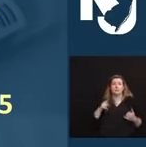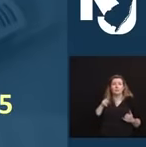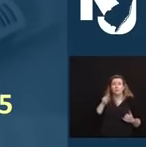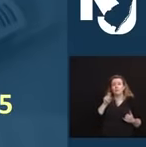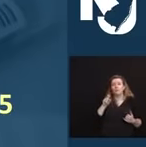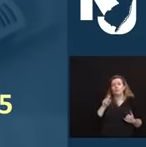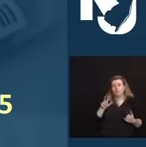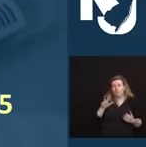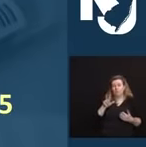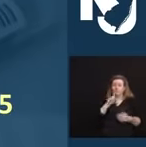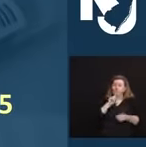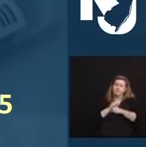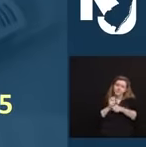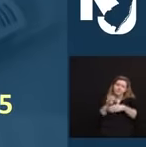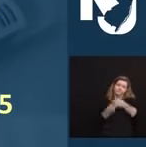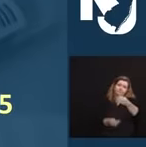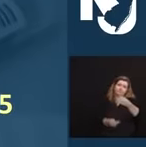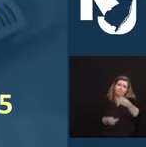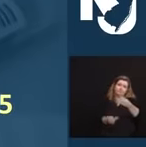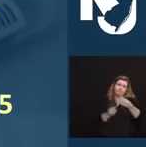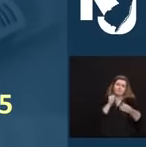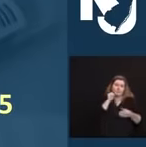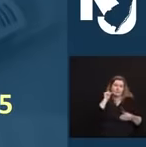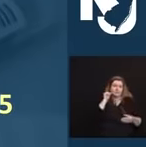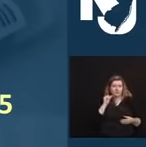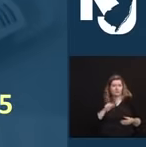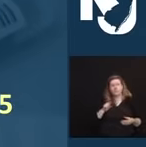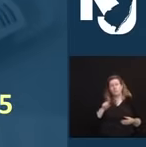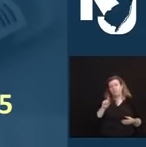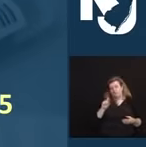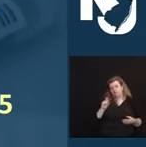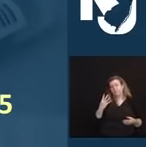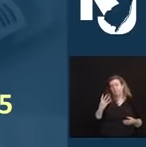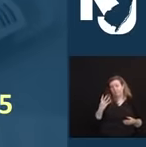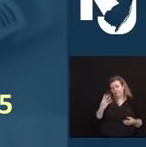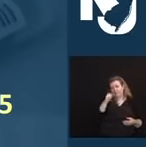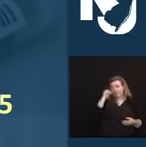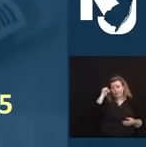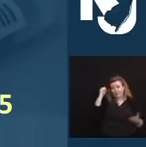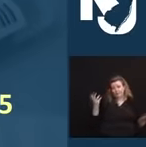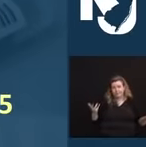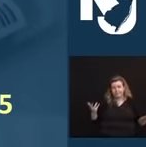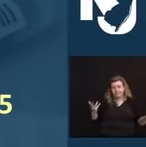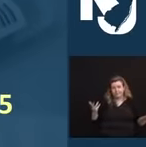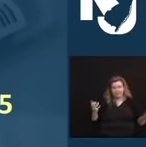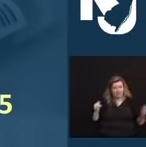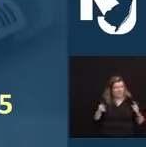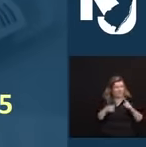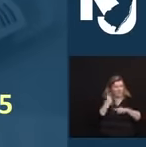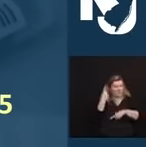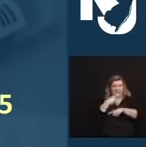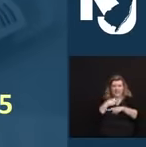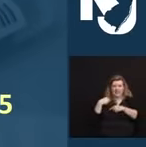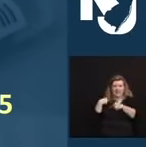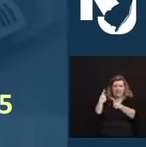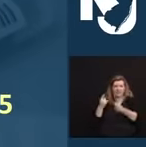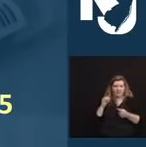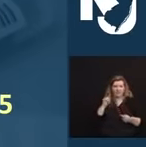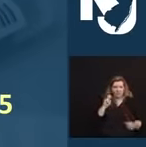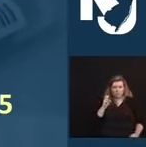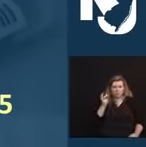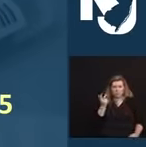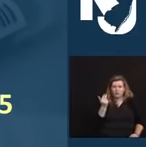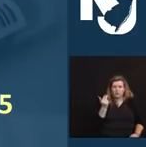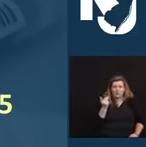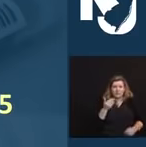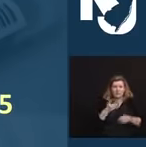life. Yesterday, 104 deaths. That's the first day since June 13th, I believe, which is more than six months